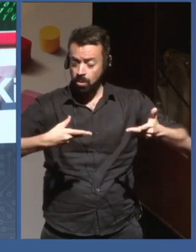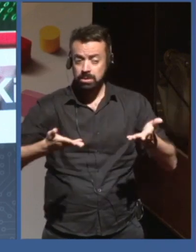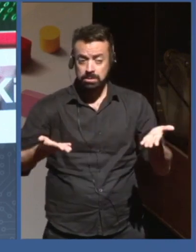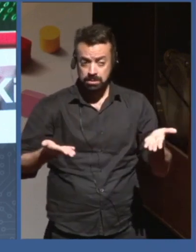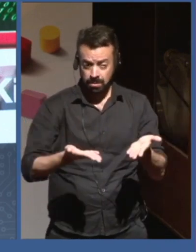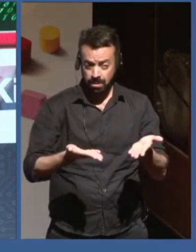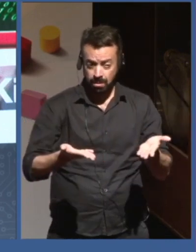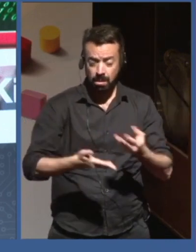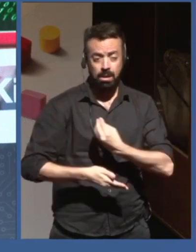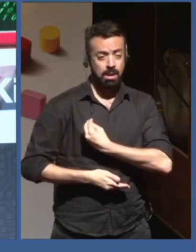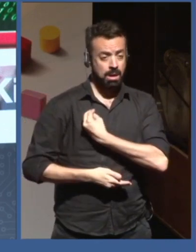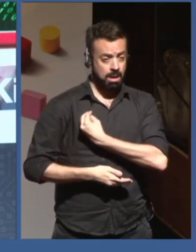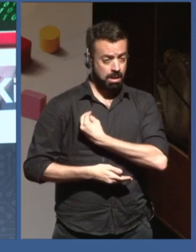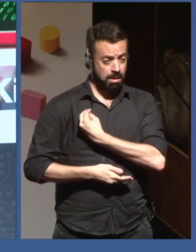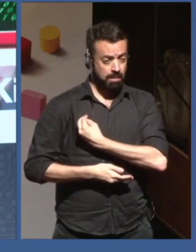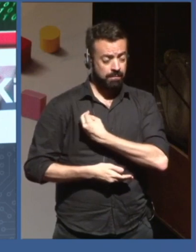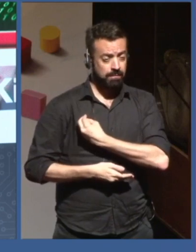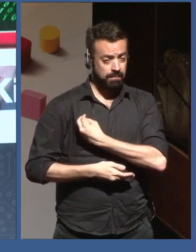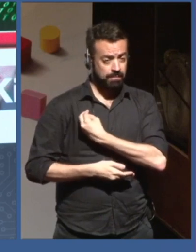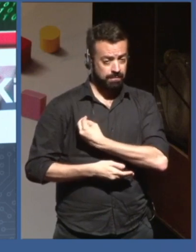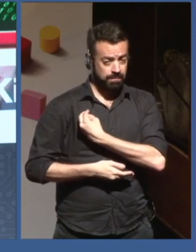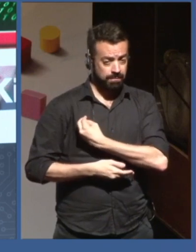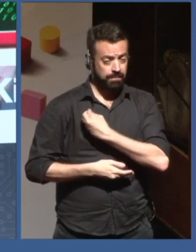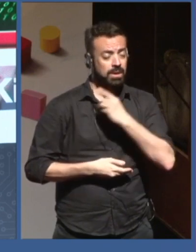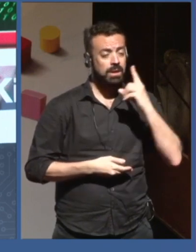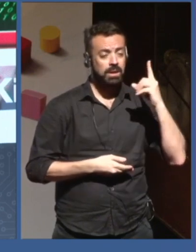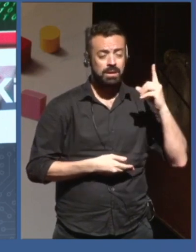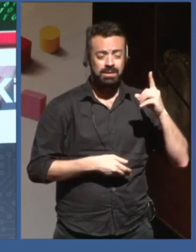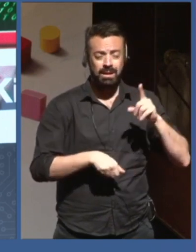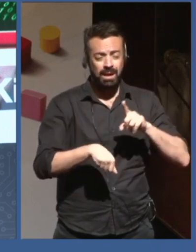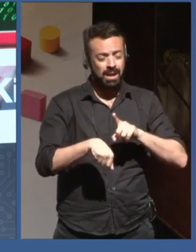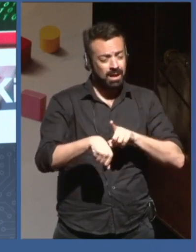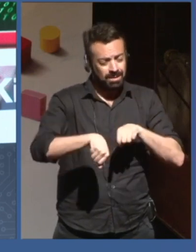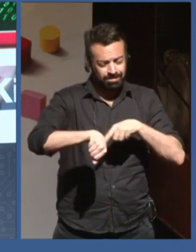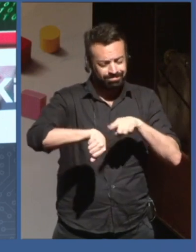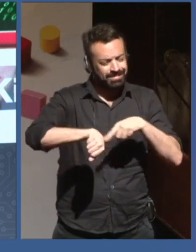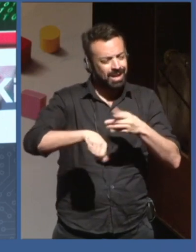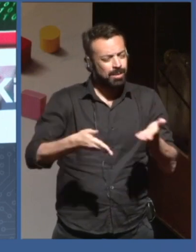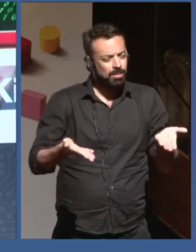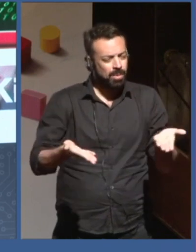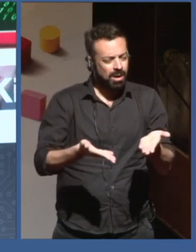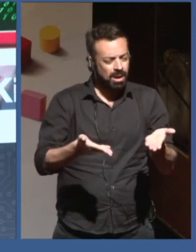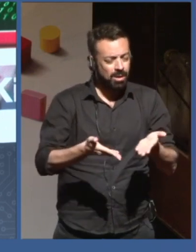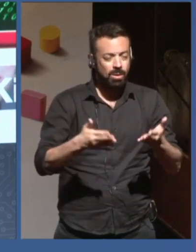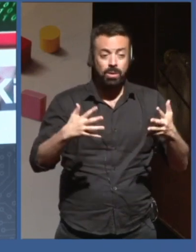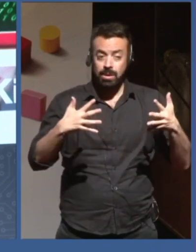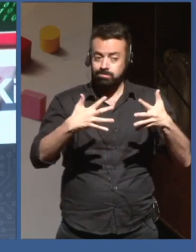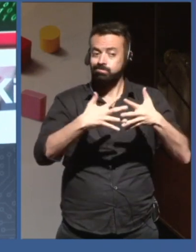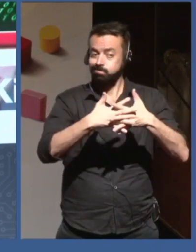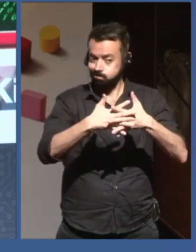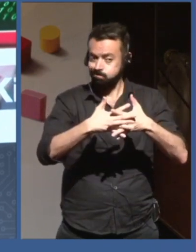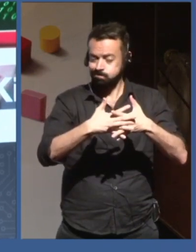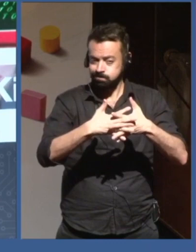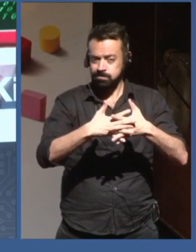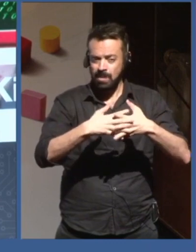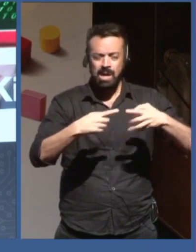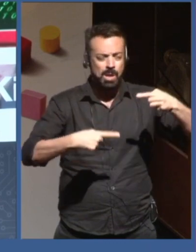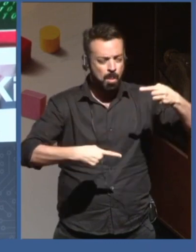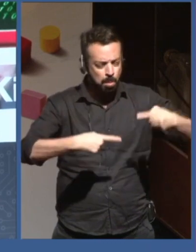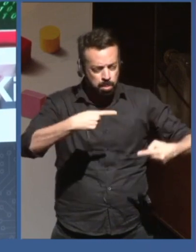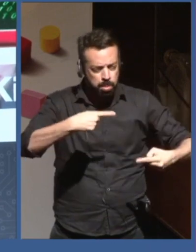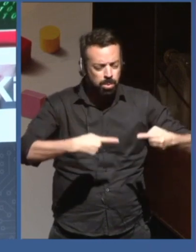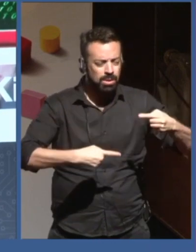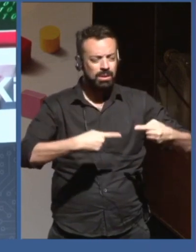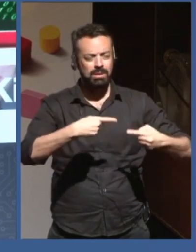extreme right-wing parties in many countries around the world, some of it is